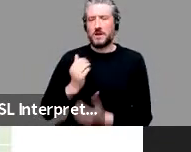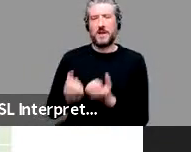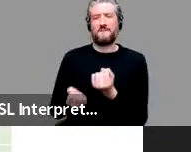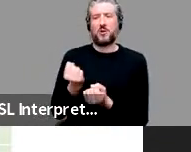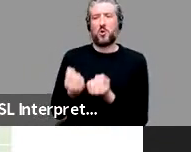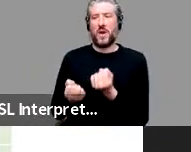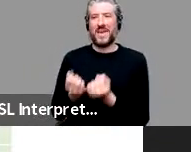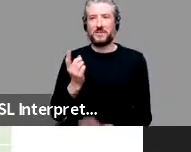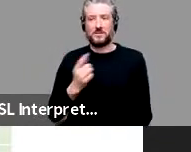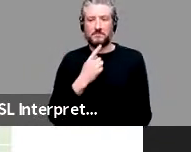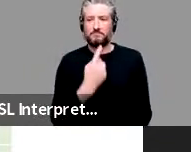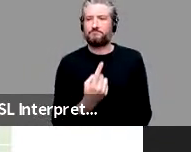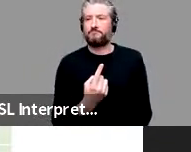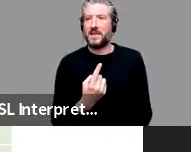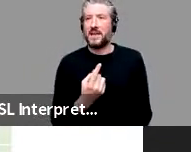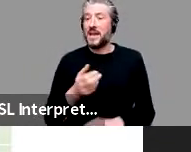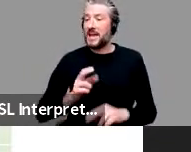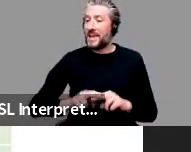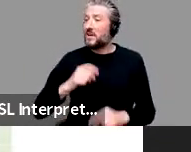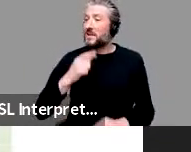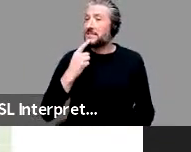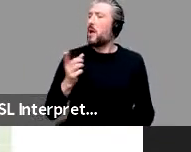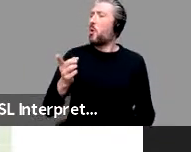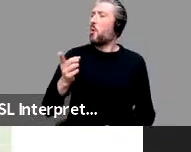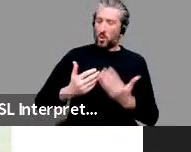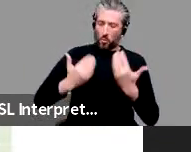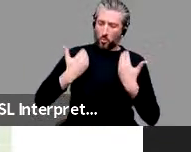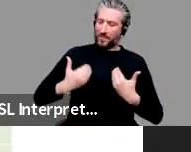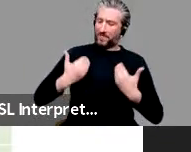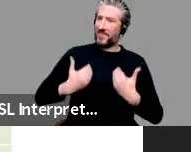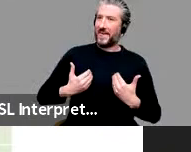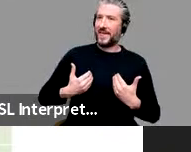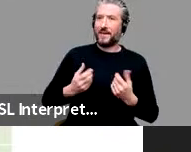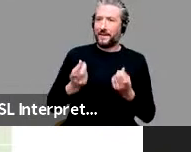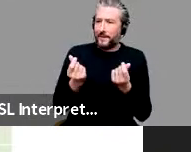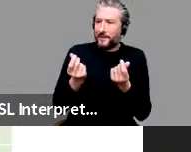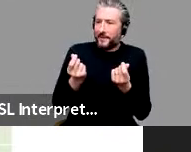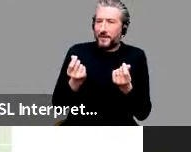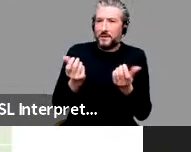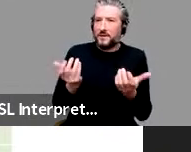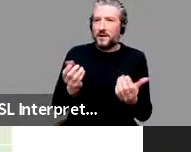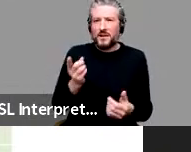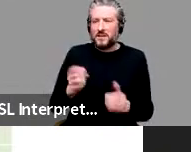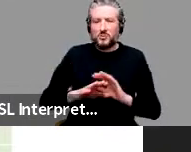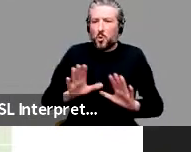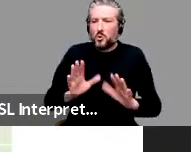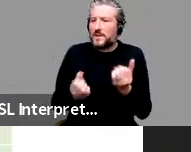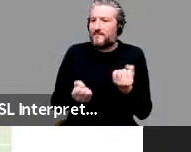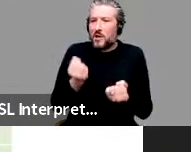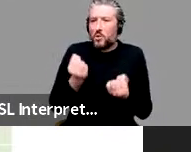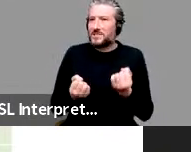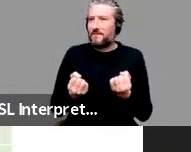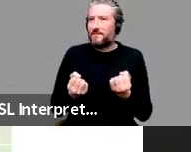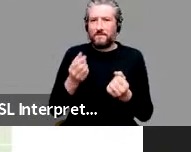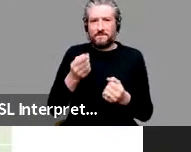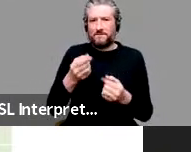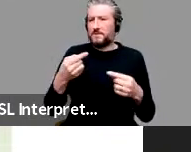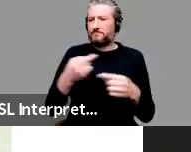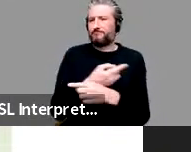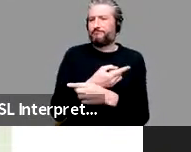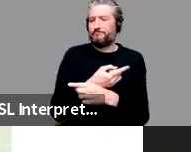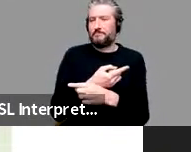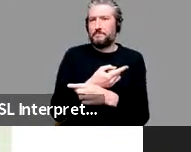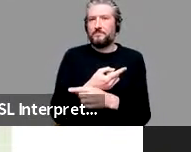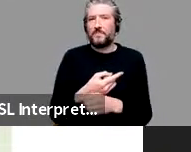somebody's wealthy doesn't, isn't, isn't evaluative in this sense. But if you say